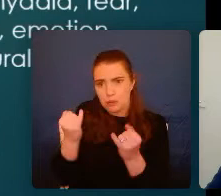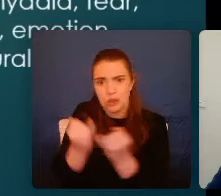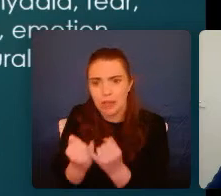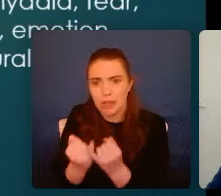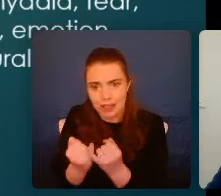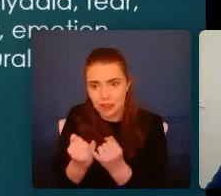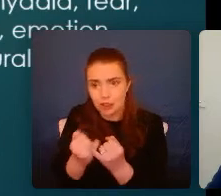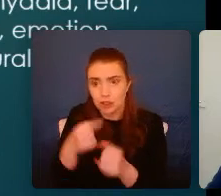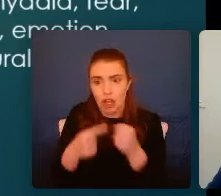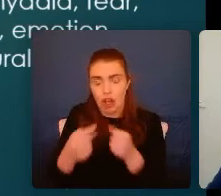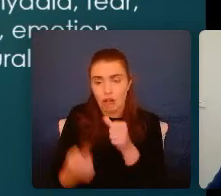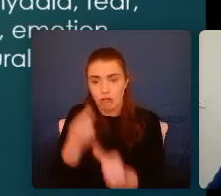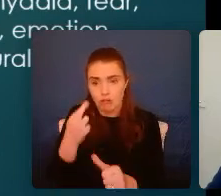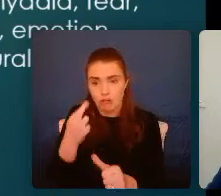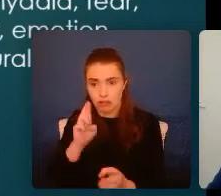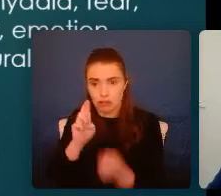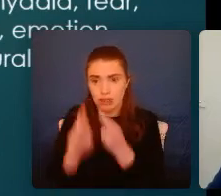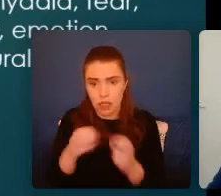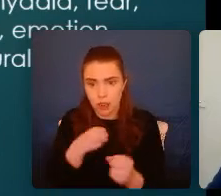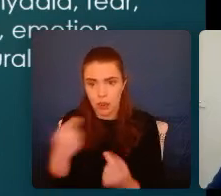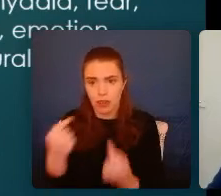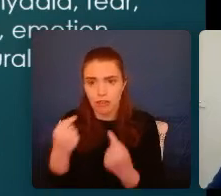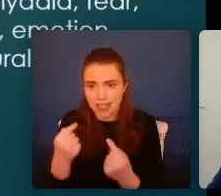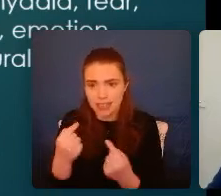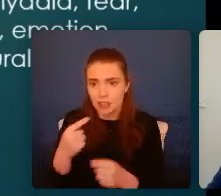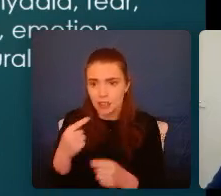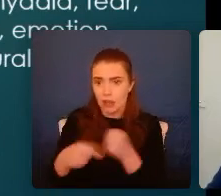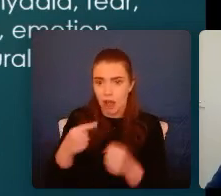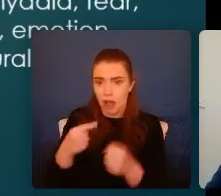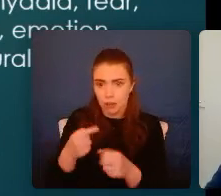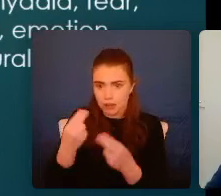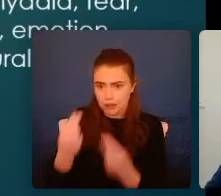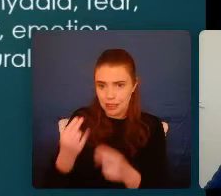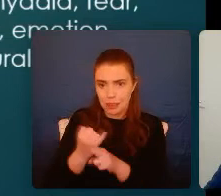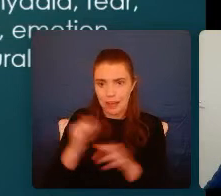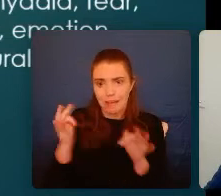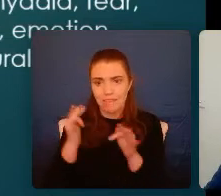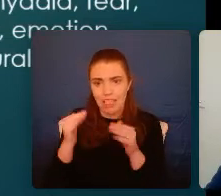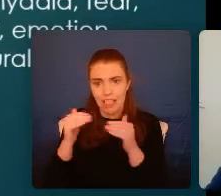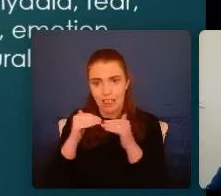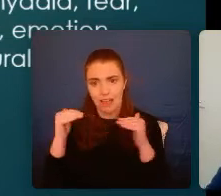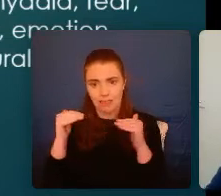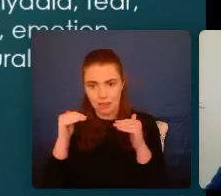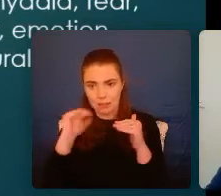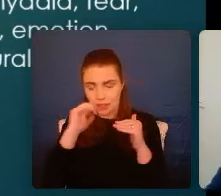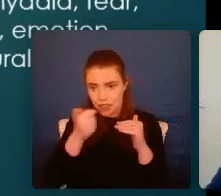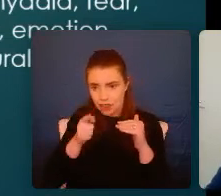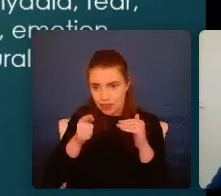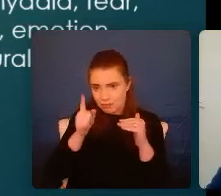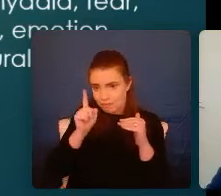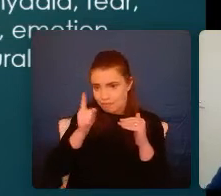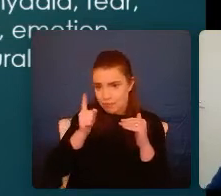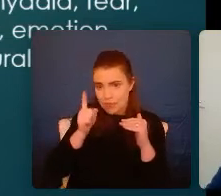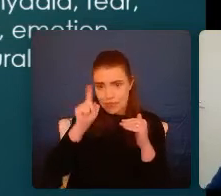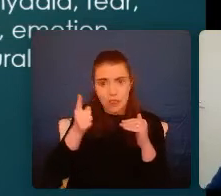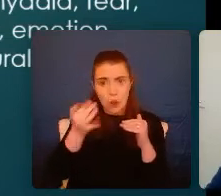to be responsive to that threat. She needed to be in a constant fear state because she couldn't anticipate whether she would be cared